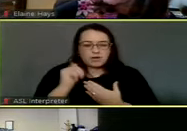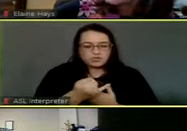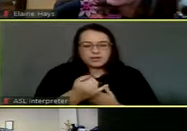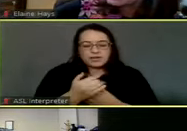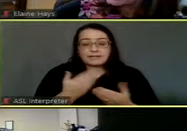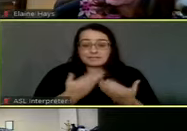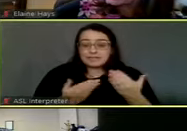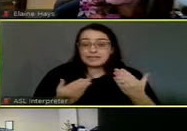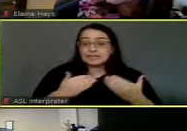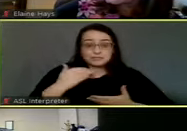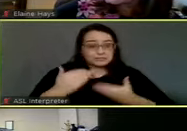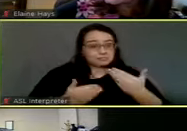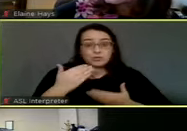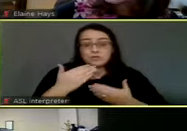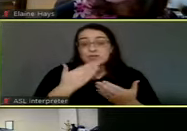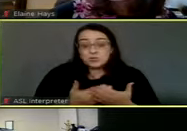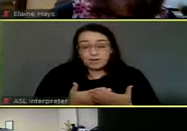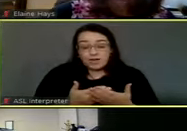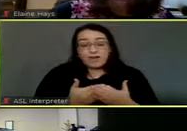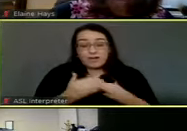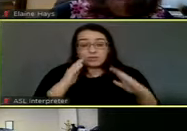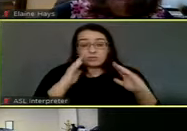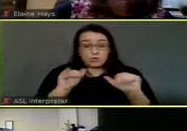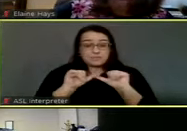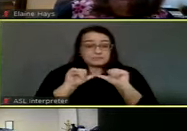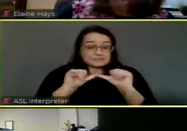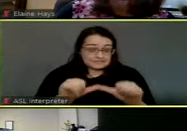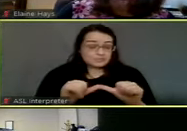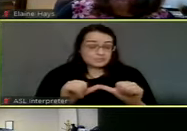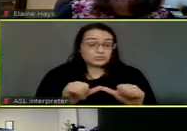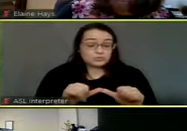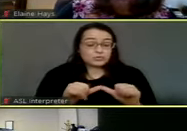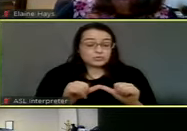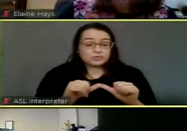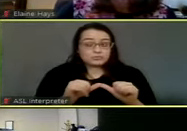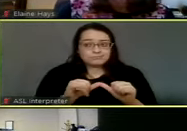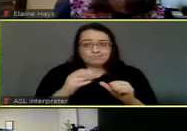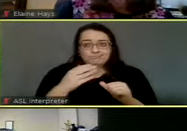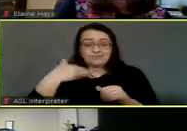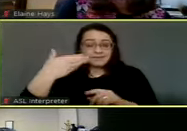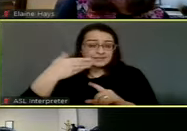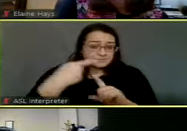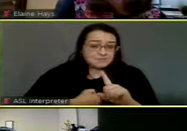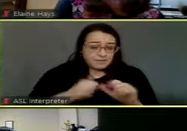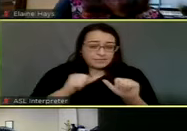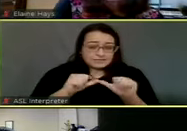things are moving, uh, very well and we're hoping to continue down that process, uh, over the next month.